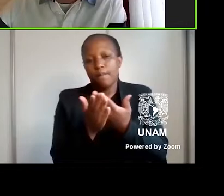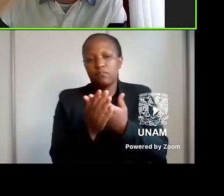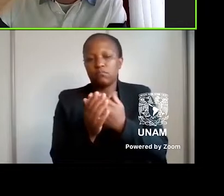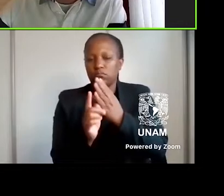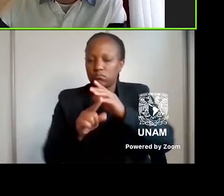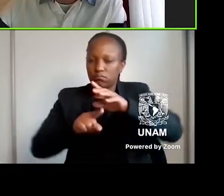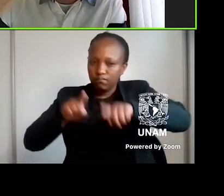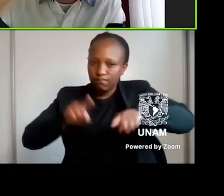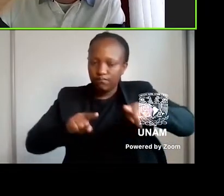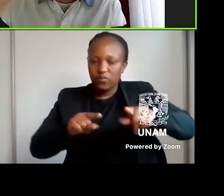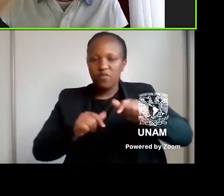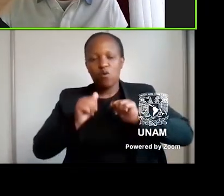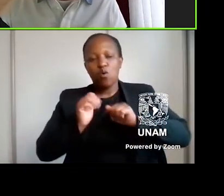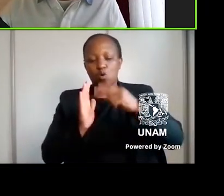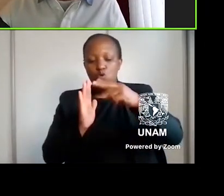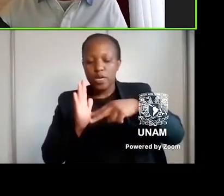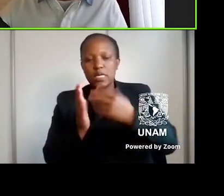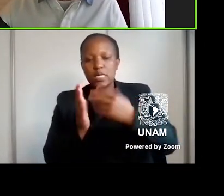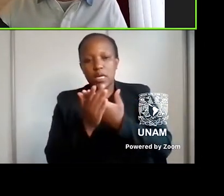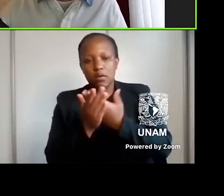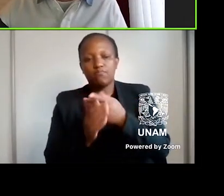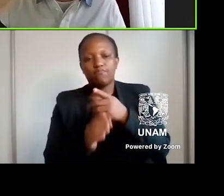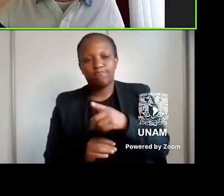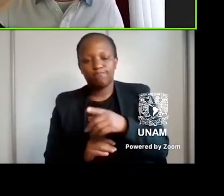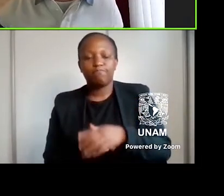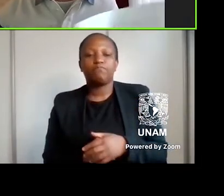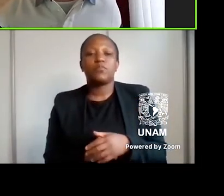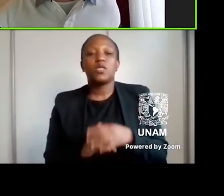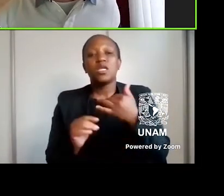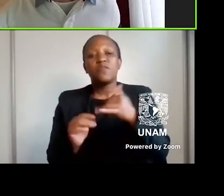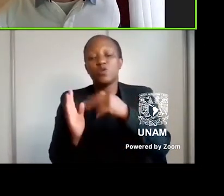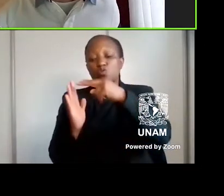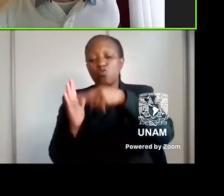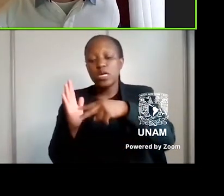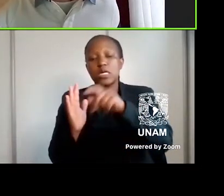of reading that came before, particularly when reading one's history.